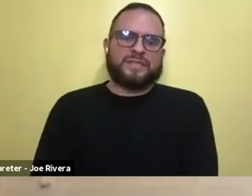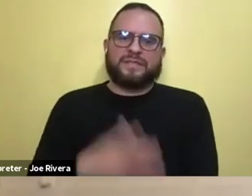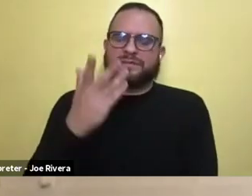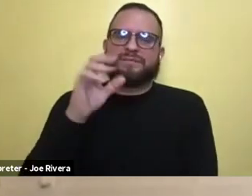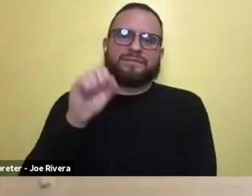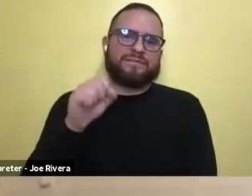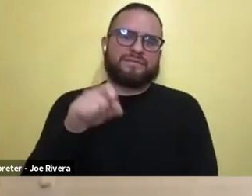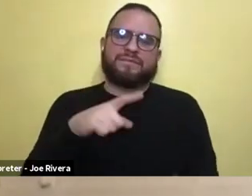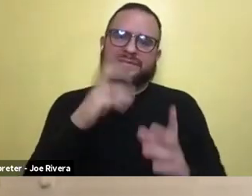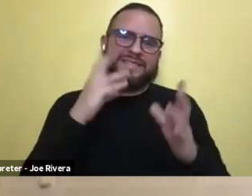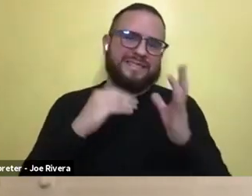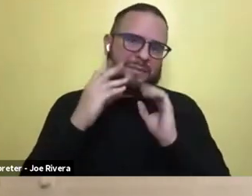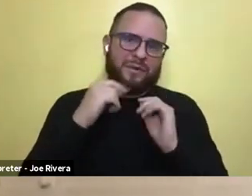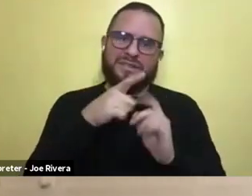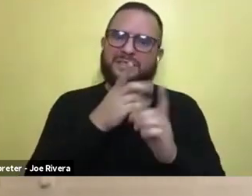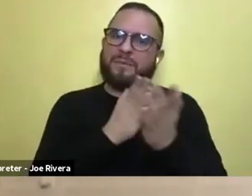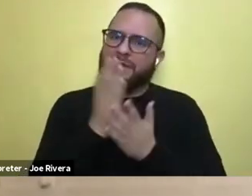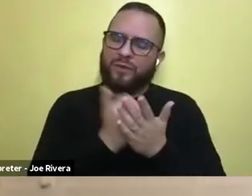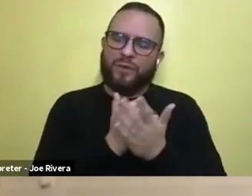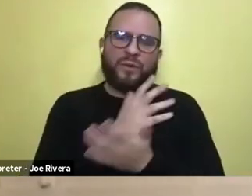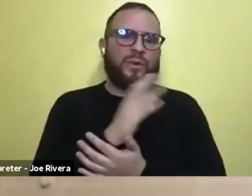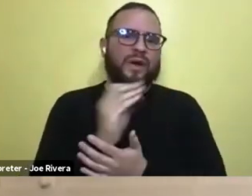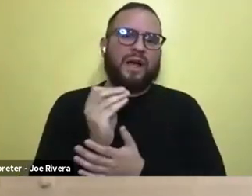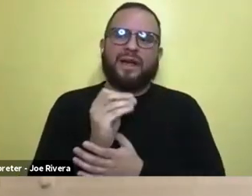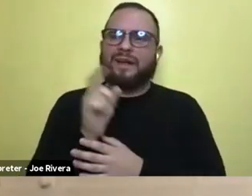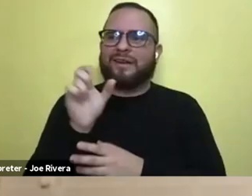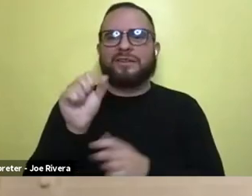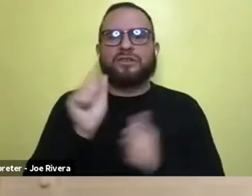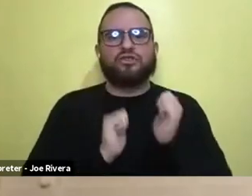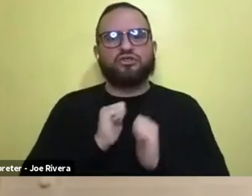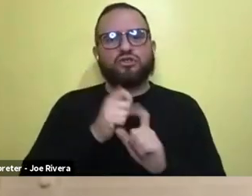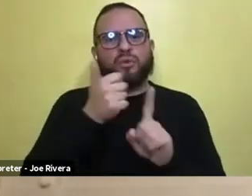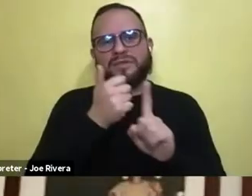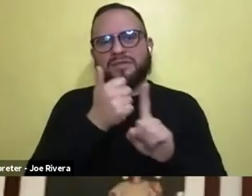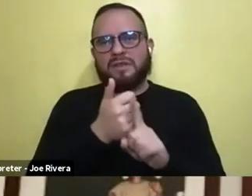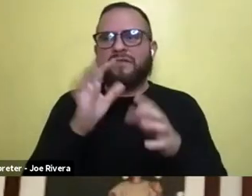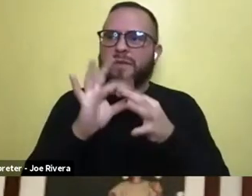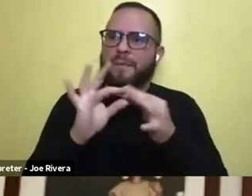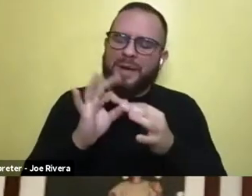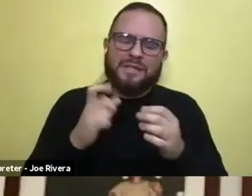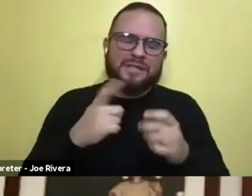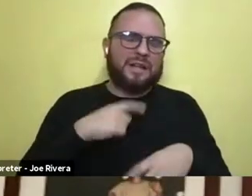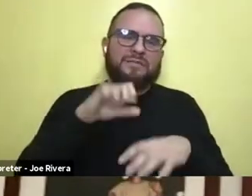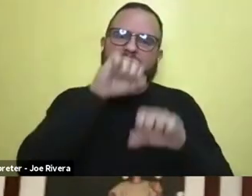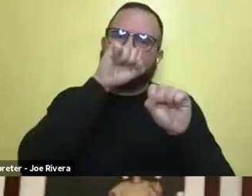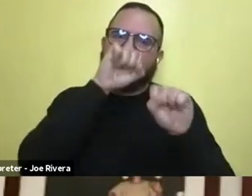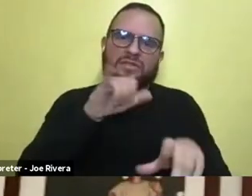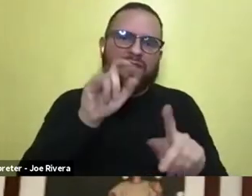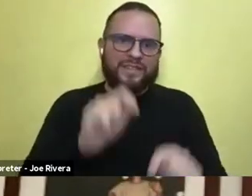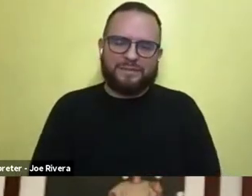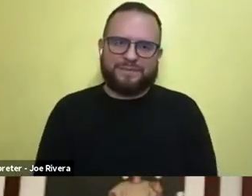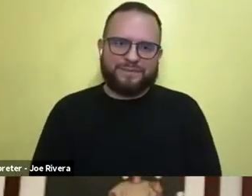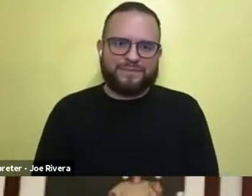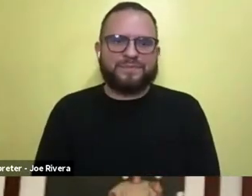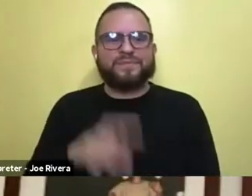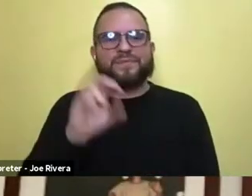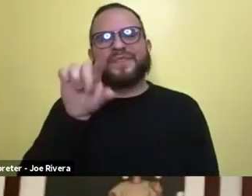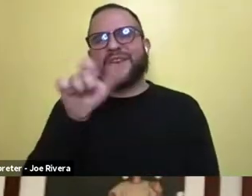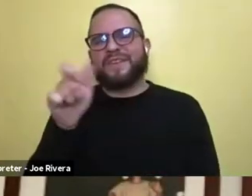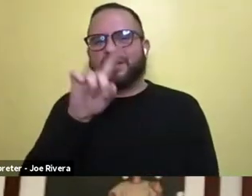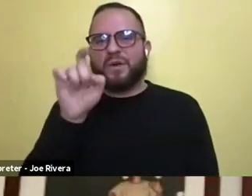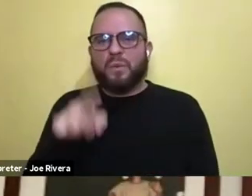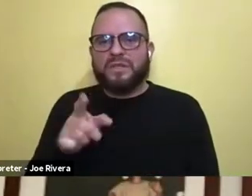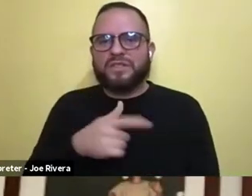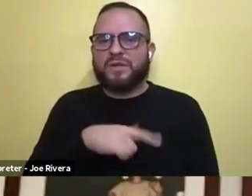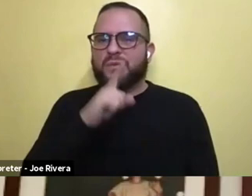it was, it was interesting. was great. And I love the message behind the show too. And actually this is a question I'm going to throw it at Michaela, but all of you could